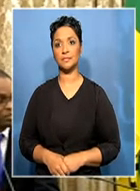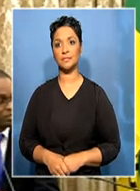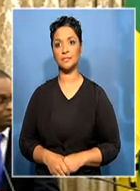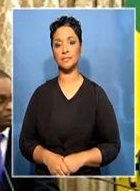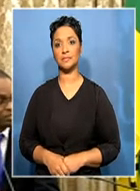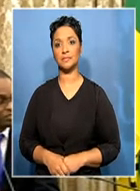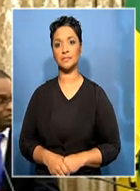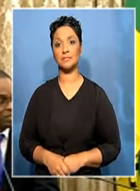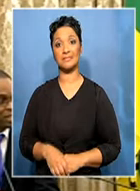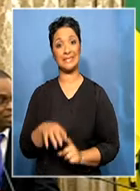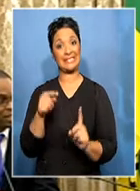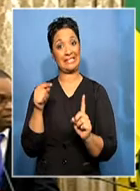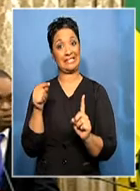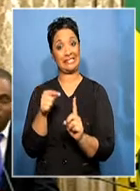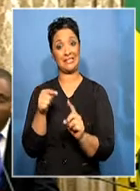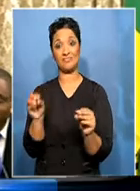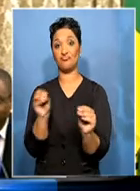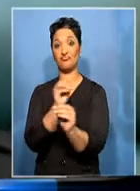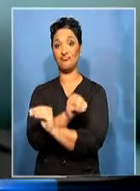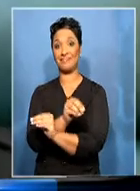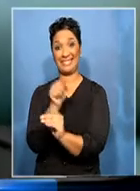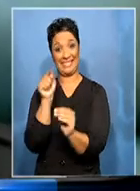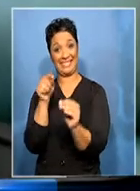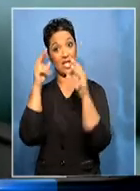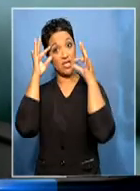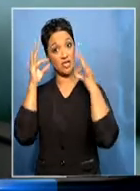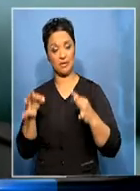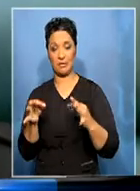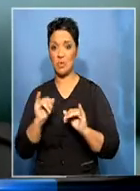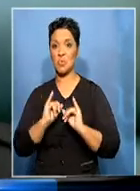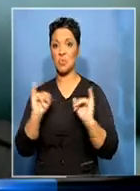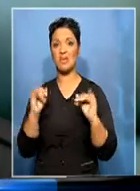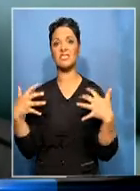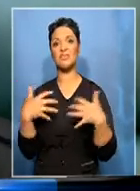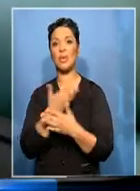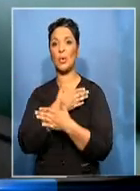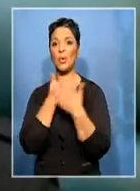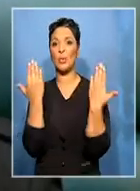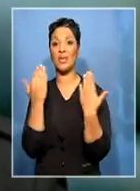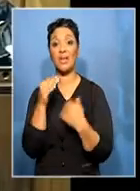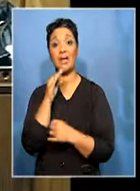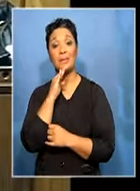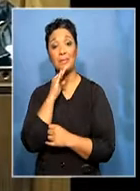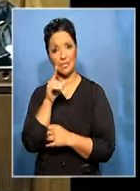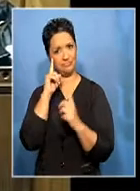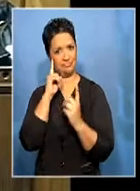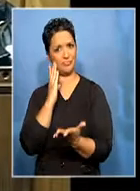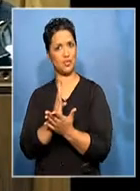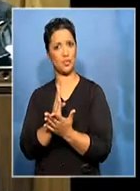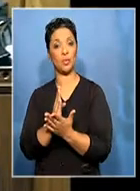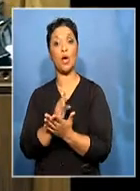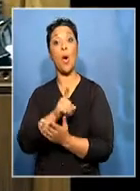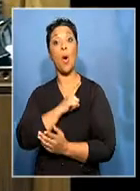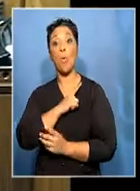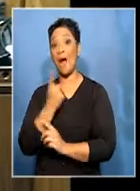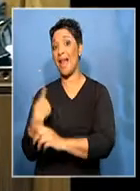A decision which came as little surprise, more a question of when and not if. Moussaka failed